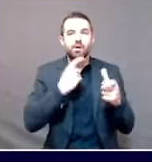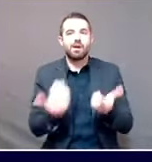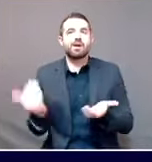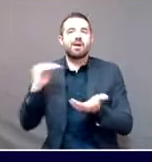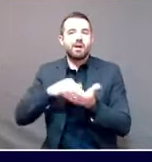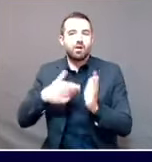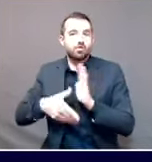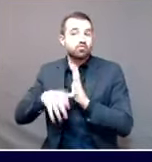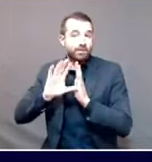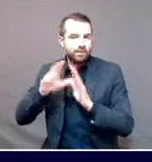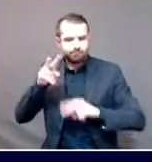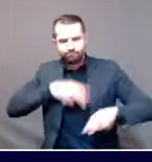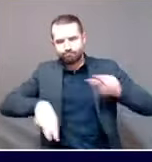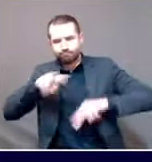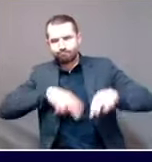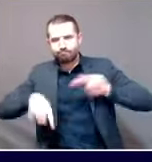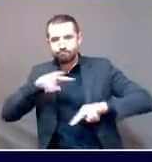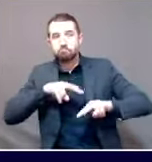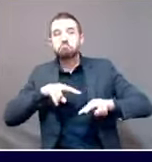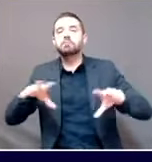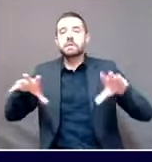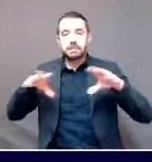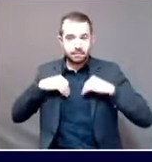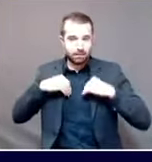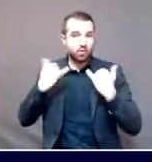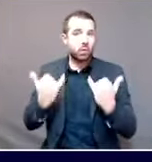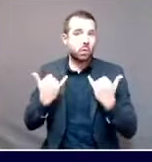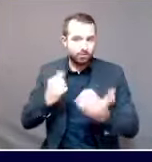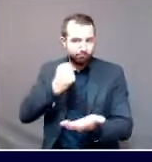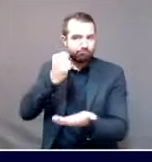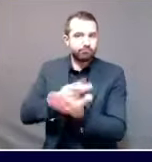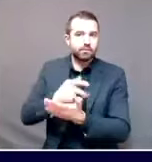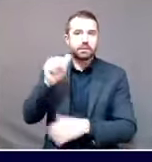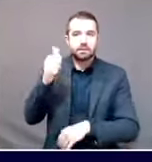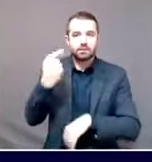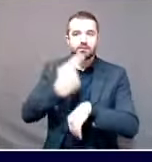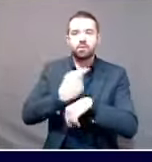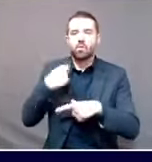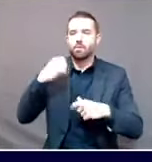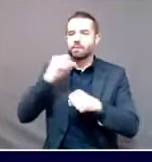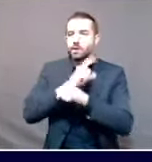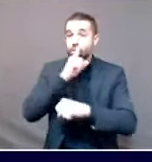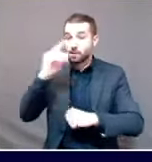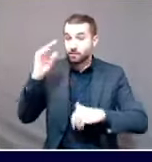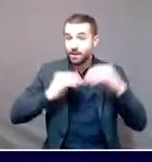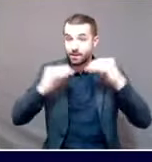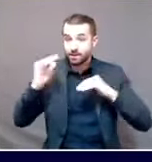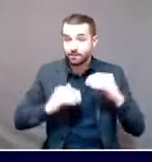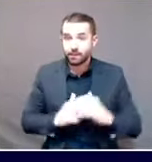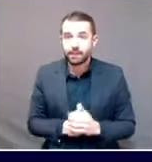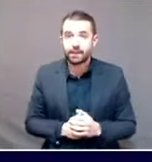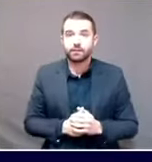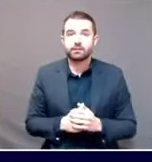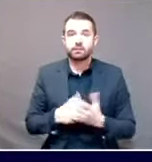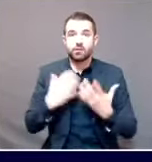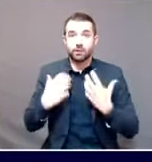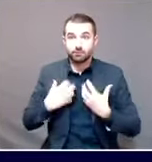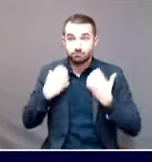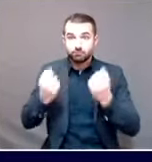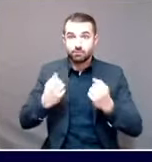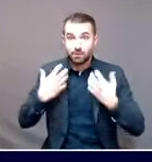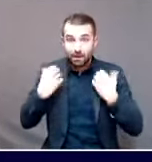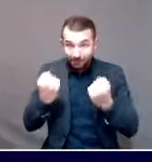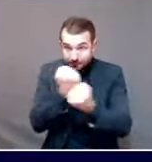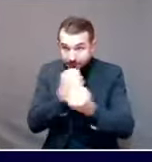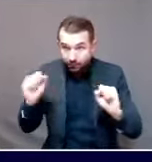it to others, while also helping them get back to those regular rhythms of daily life. The second